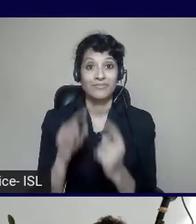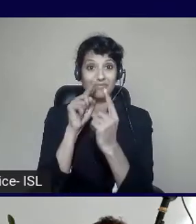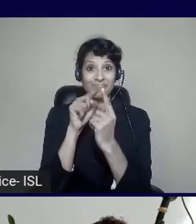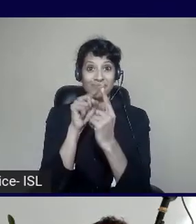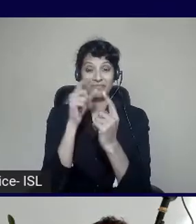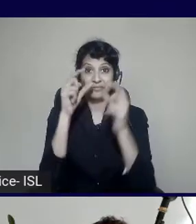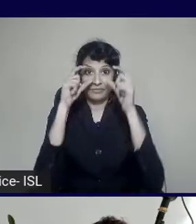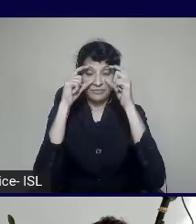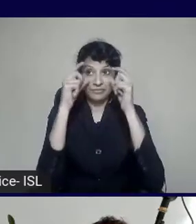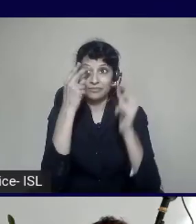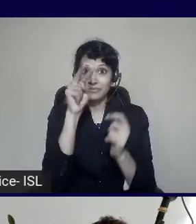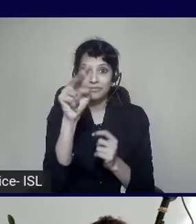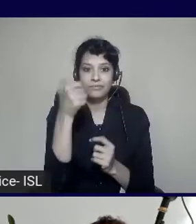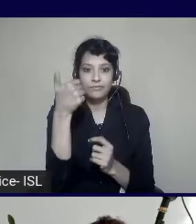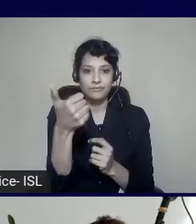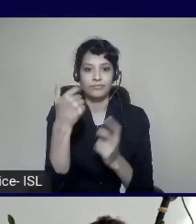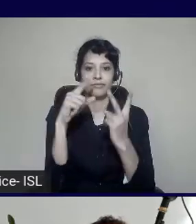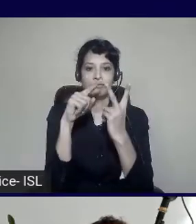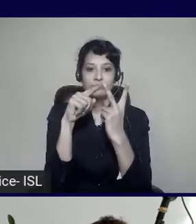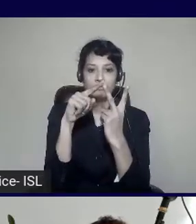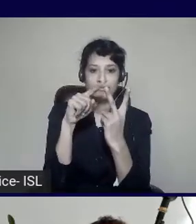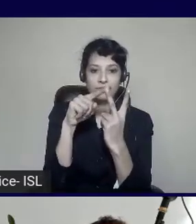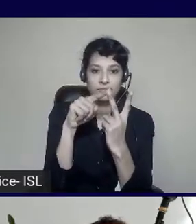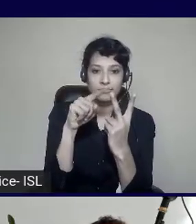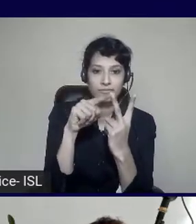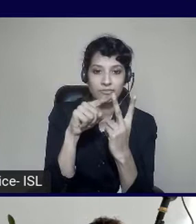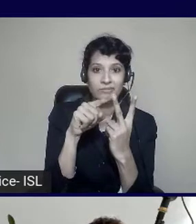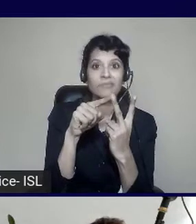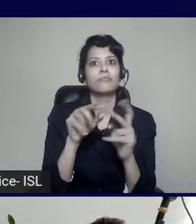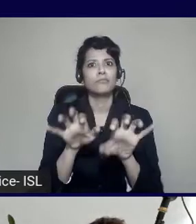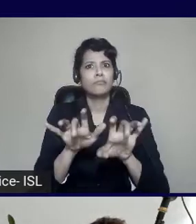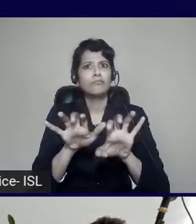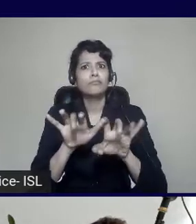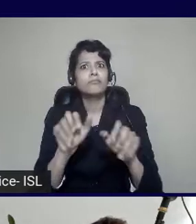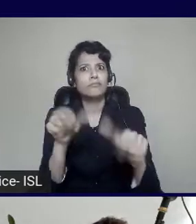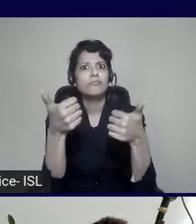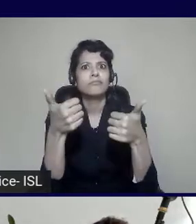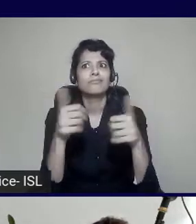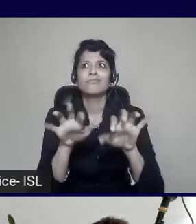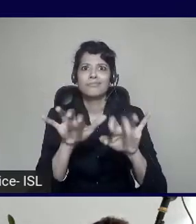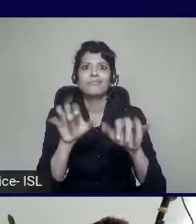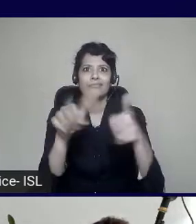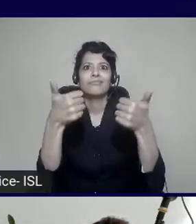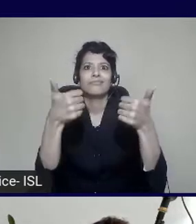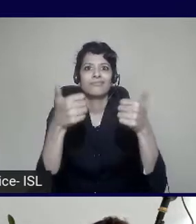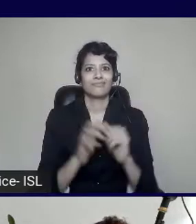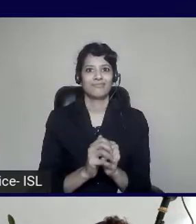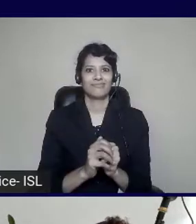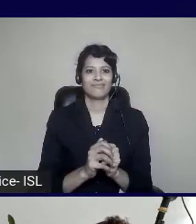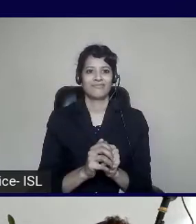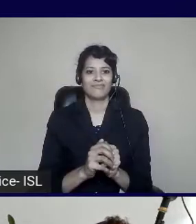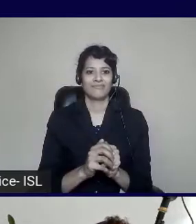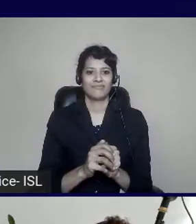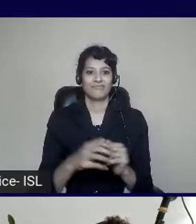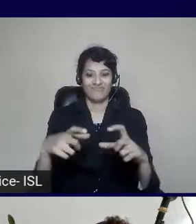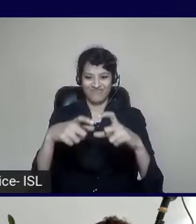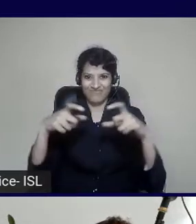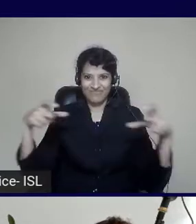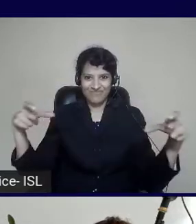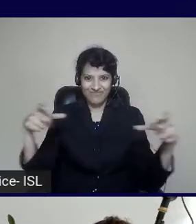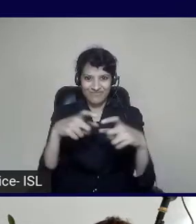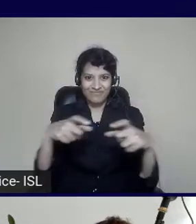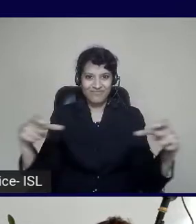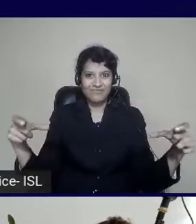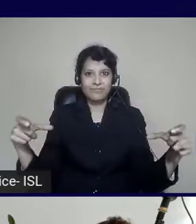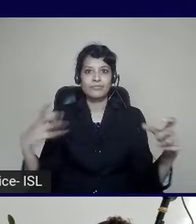take a website and I switch off my mouse, I should be able to use that website with my keyboard. But most keyboards, most websites